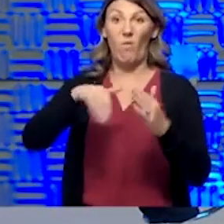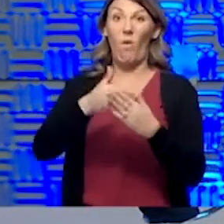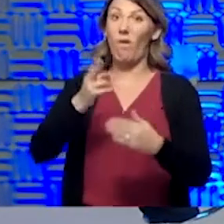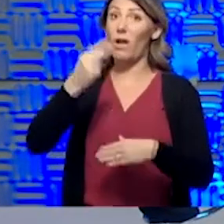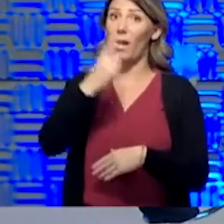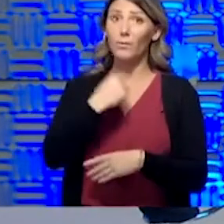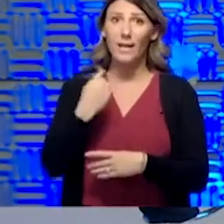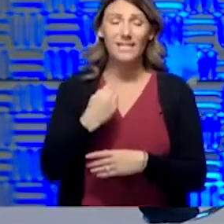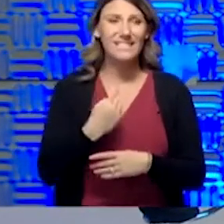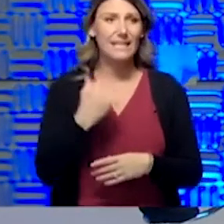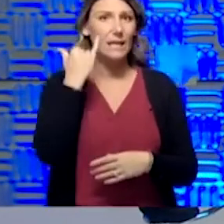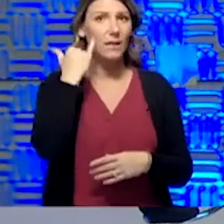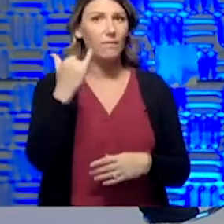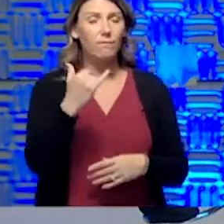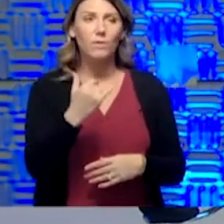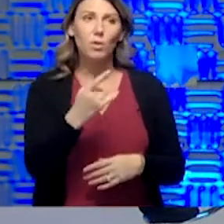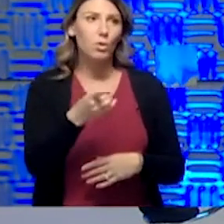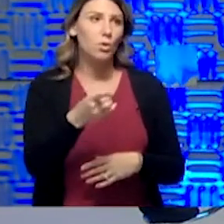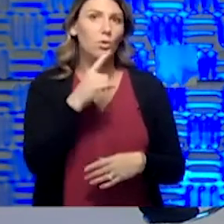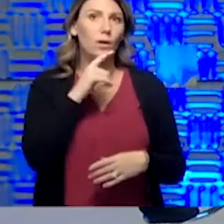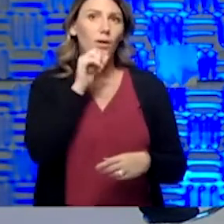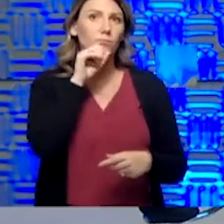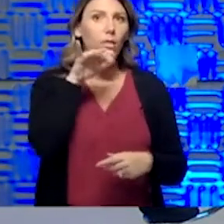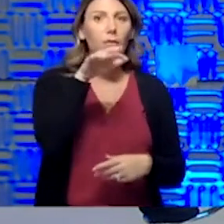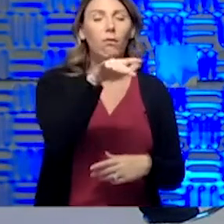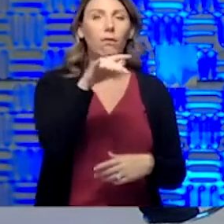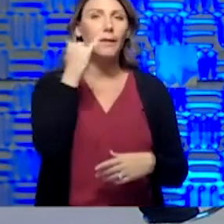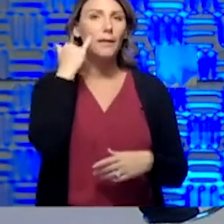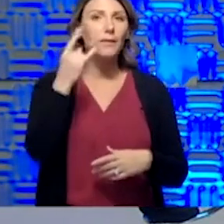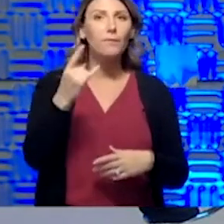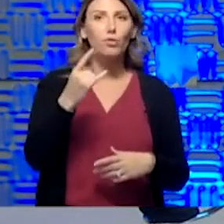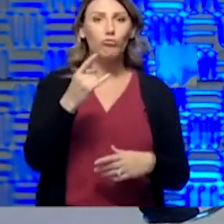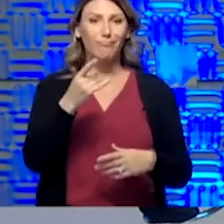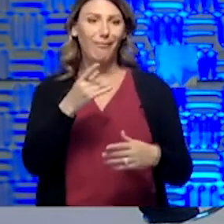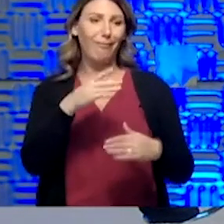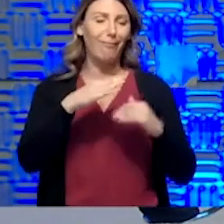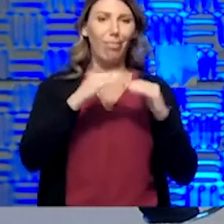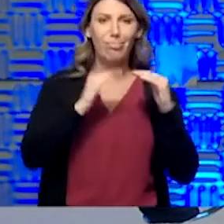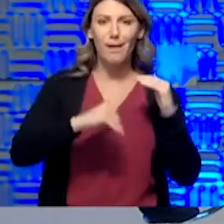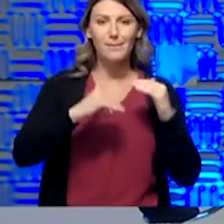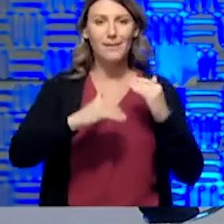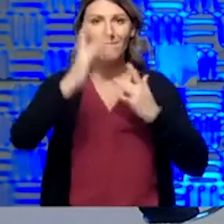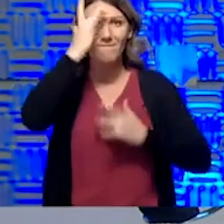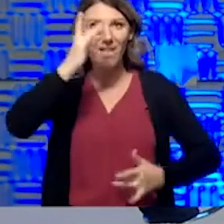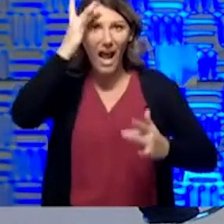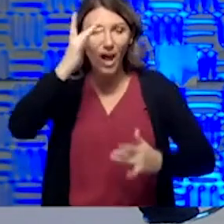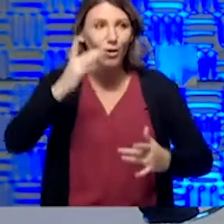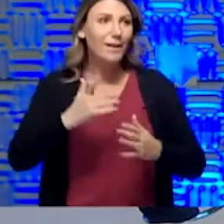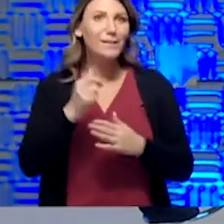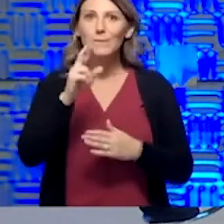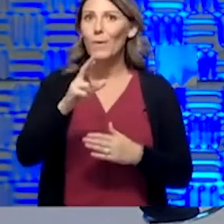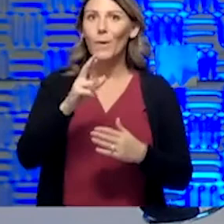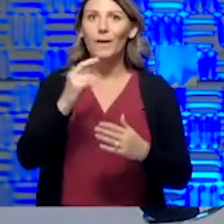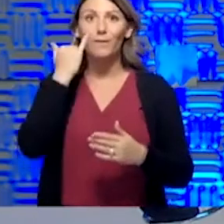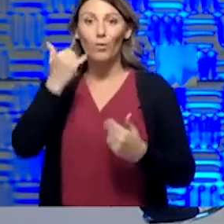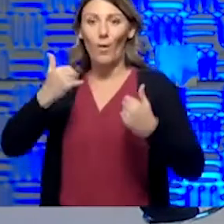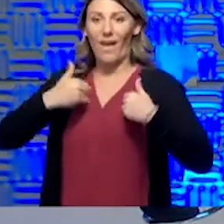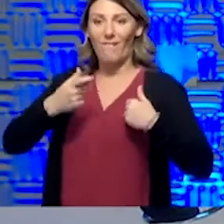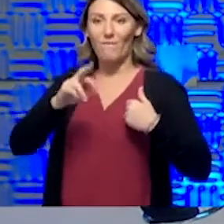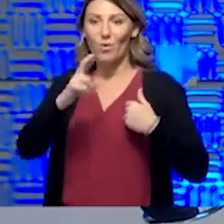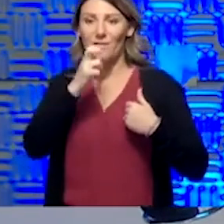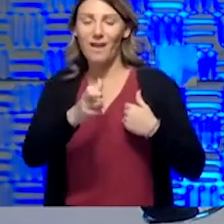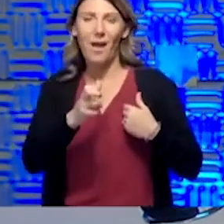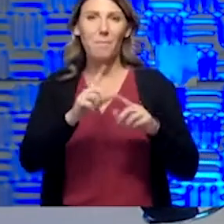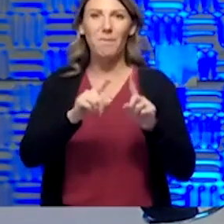not going to expel out any less virus than if you coughed or sneezed if you're secondhand I tried to do some looks too, and I don't know that that specific